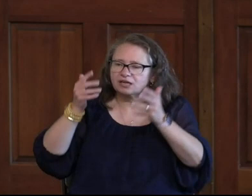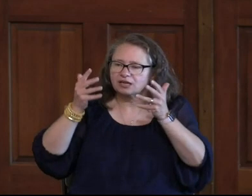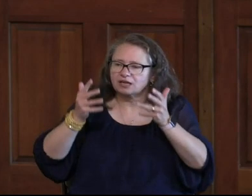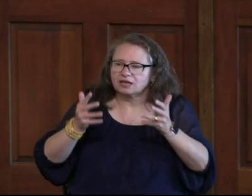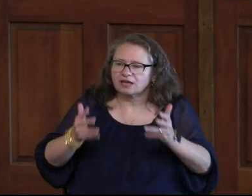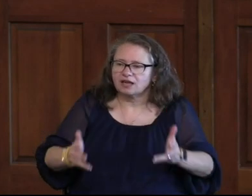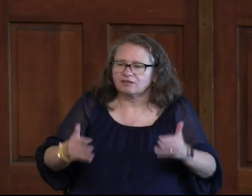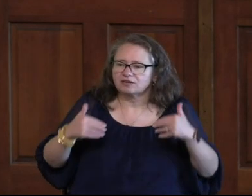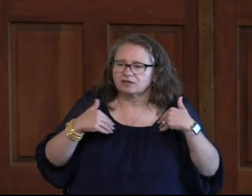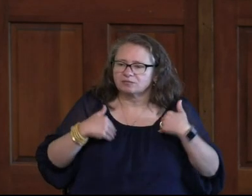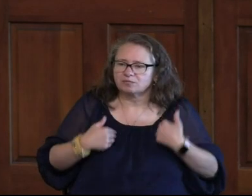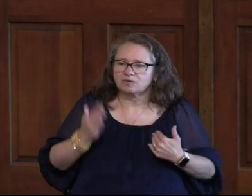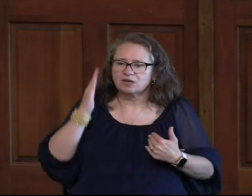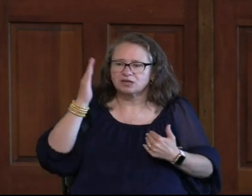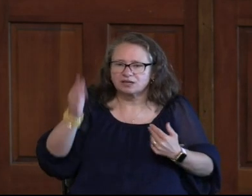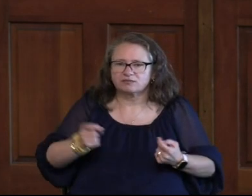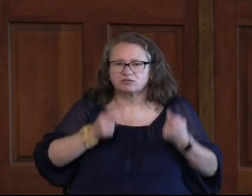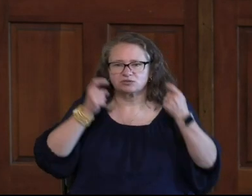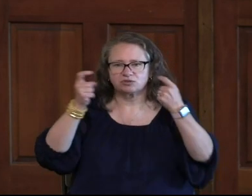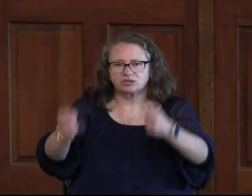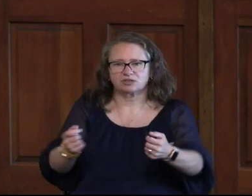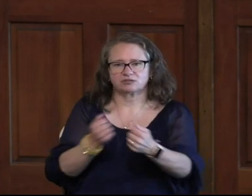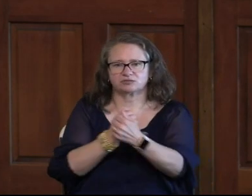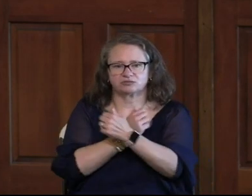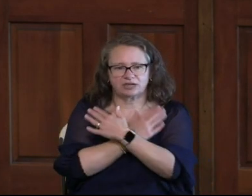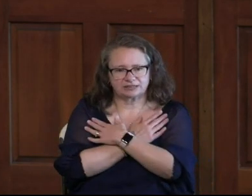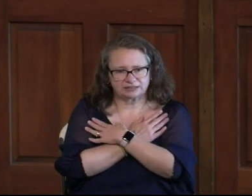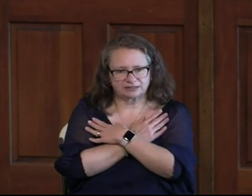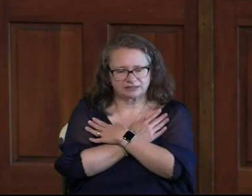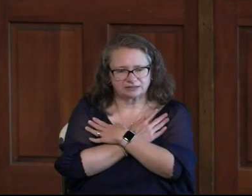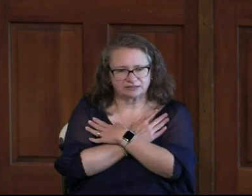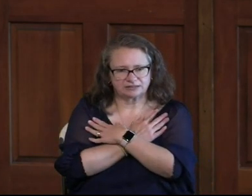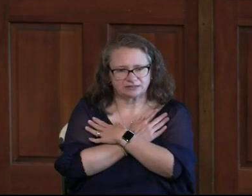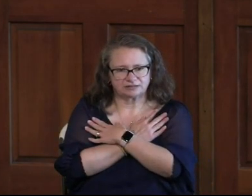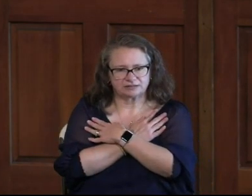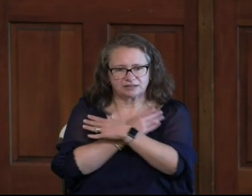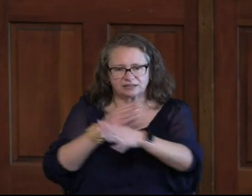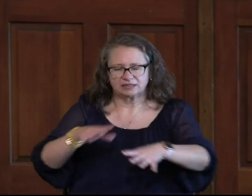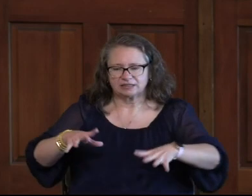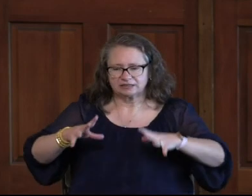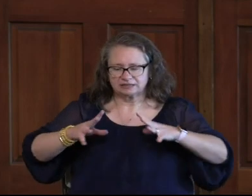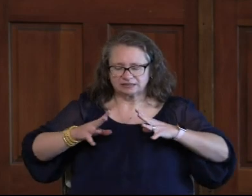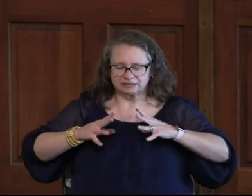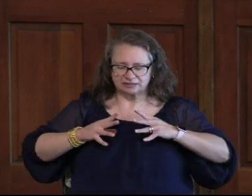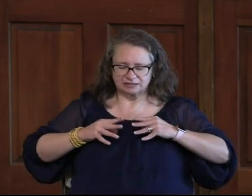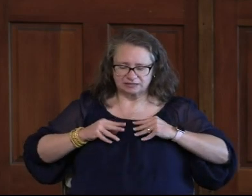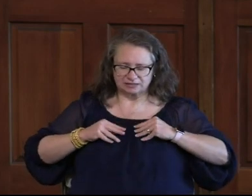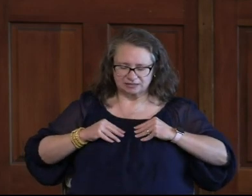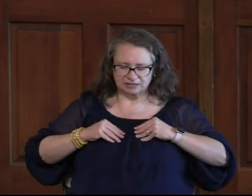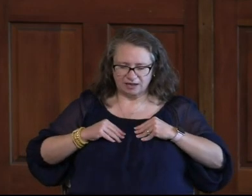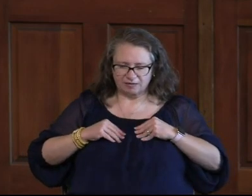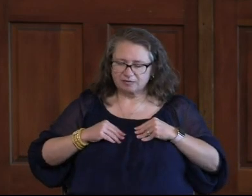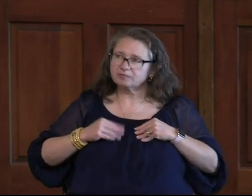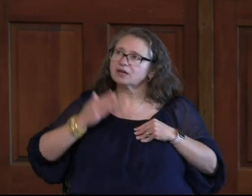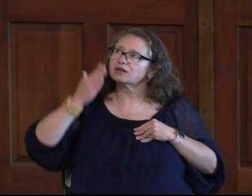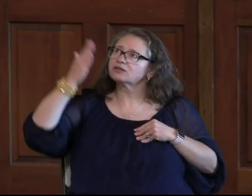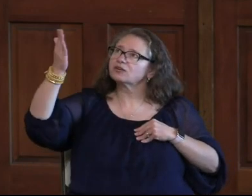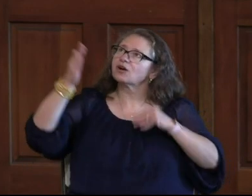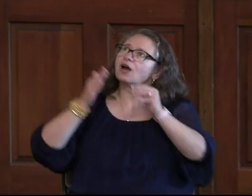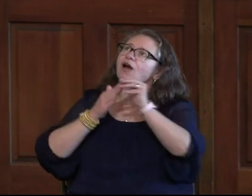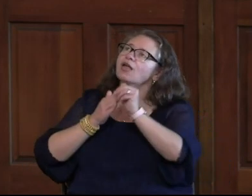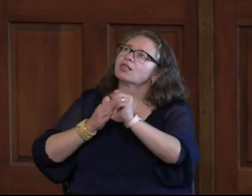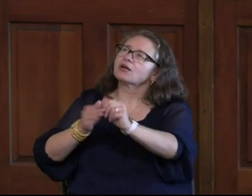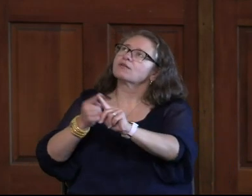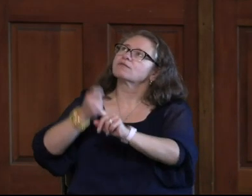laden and I will give you rest. Take my yoke upon you and learn